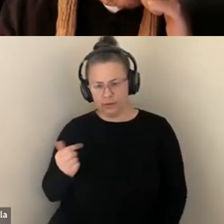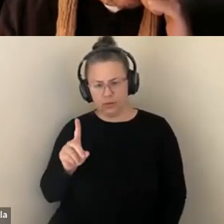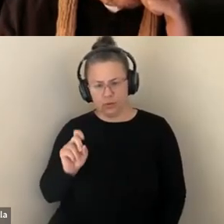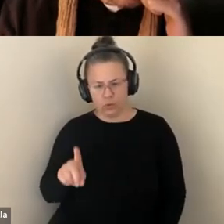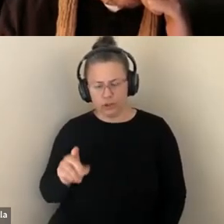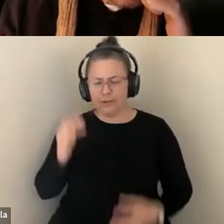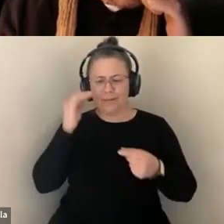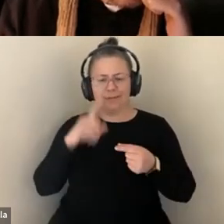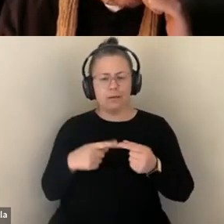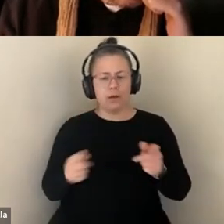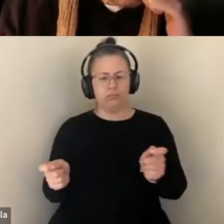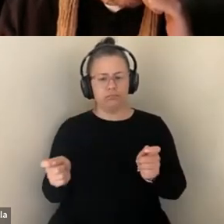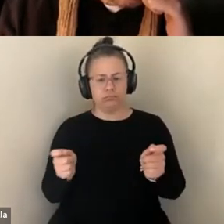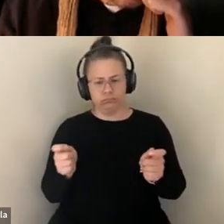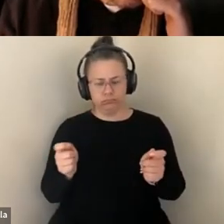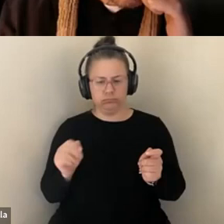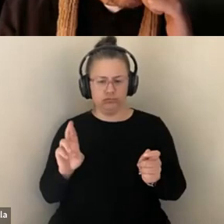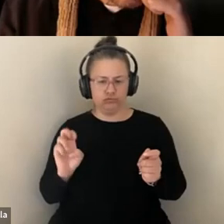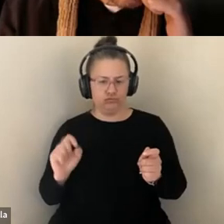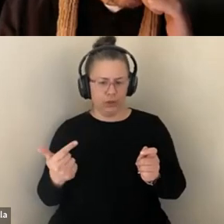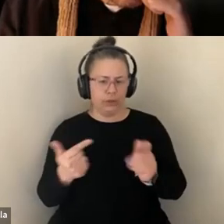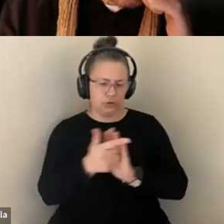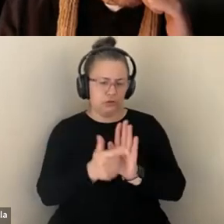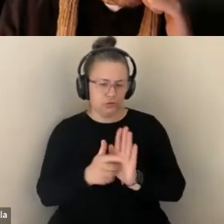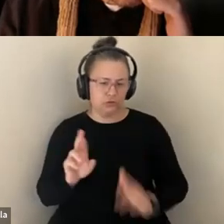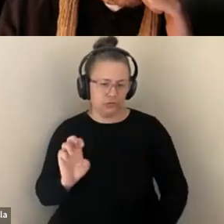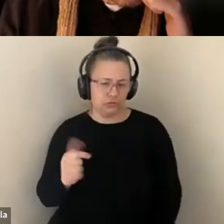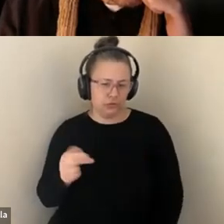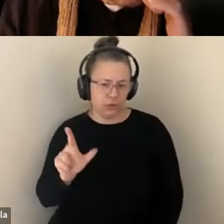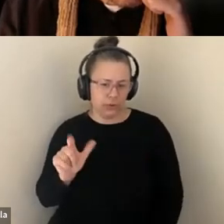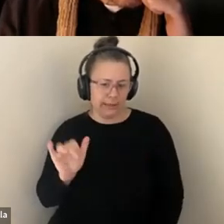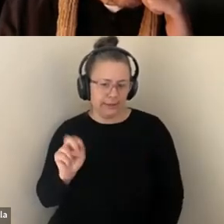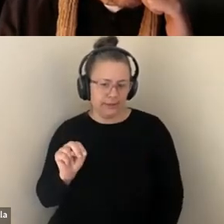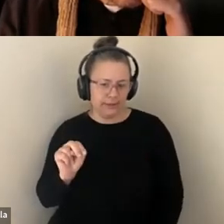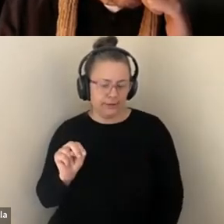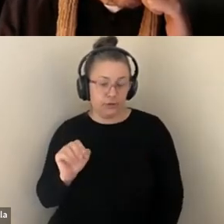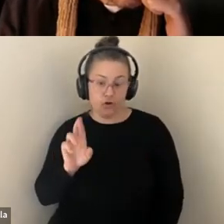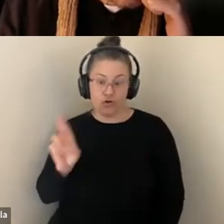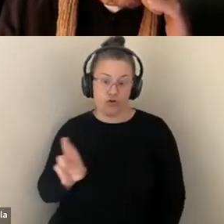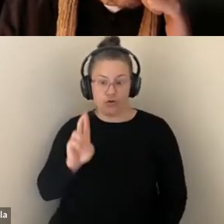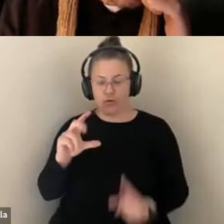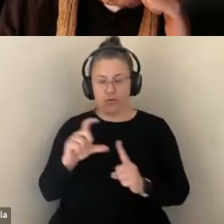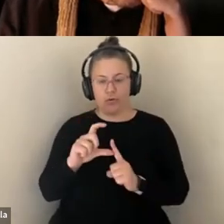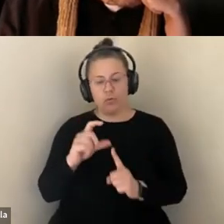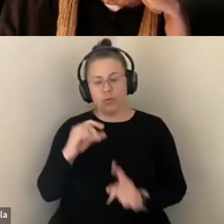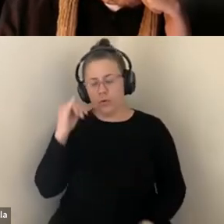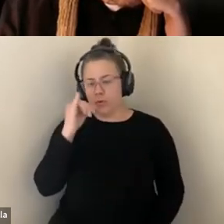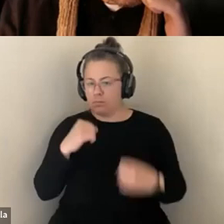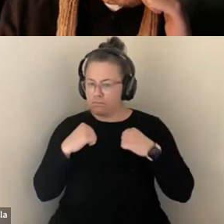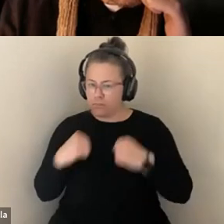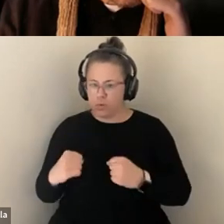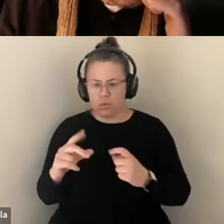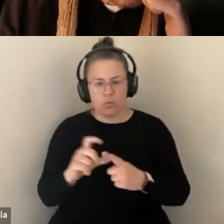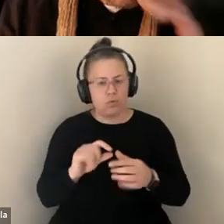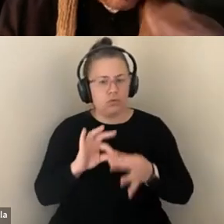REGULATION. AND THIS IS A BIG ONE. THE R WORD, AS WE KNOW, A VERY, IT'S A POTENT WORD WHEN WE TALKED ABOUT GENETIC